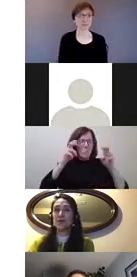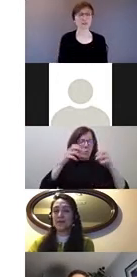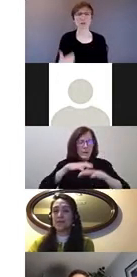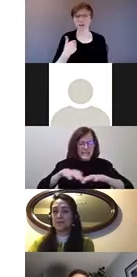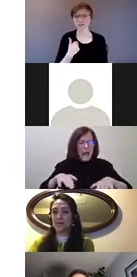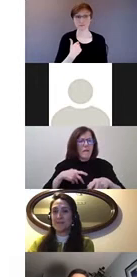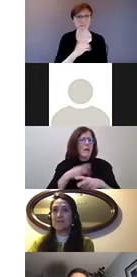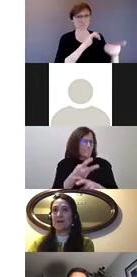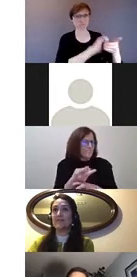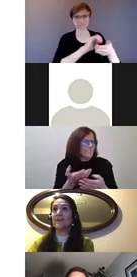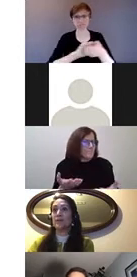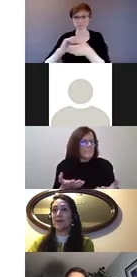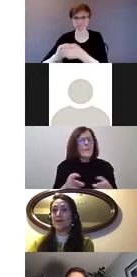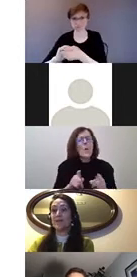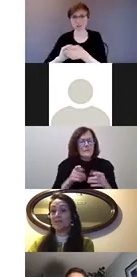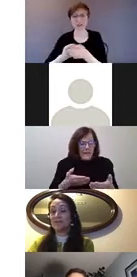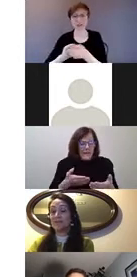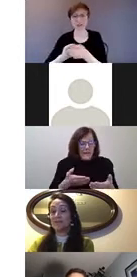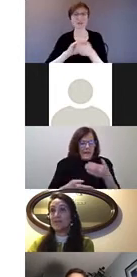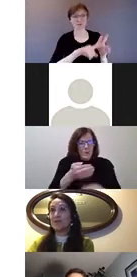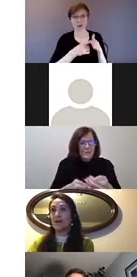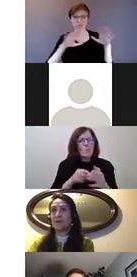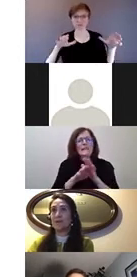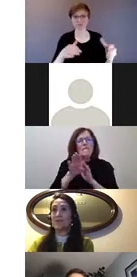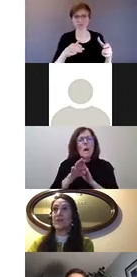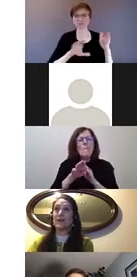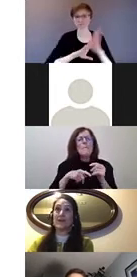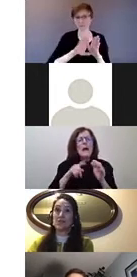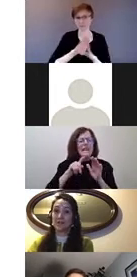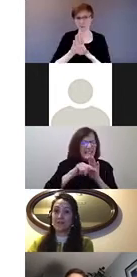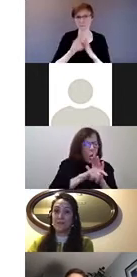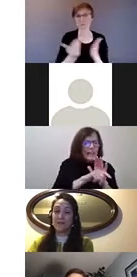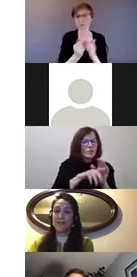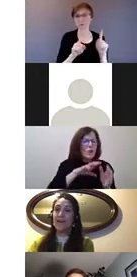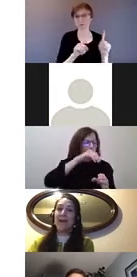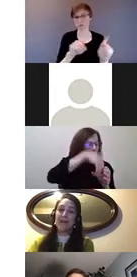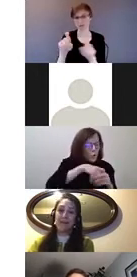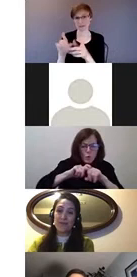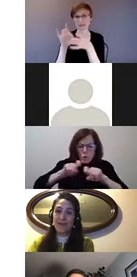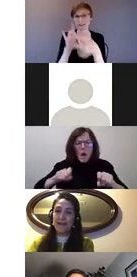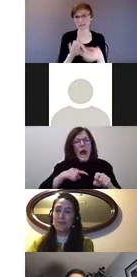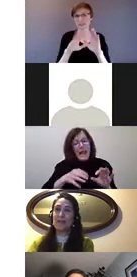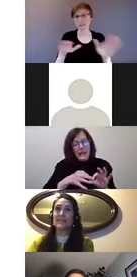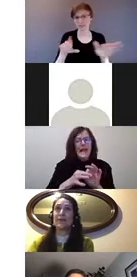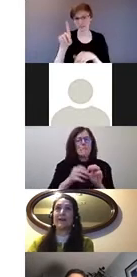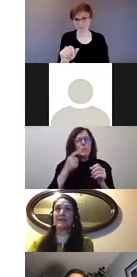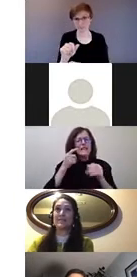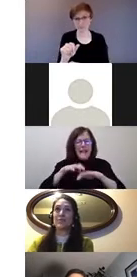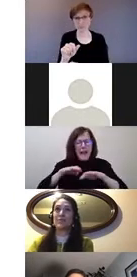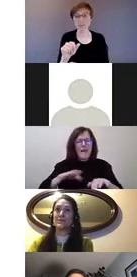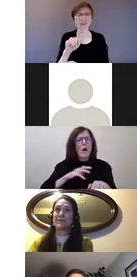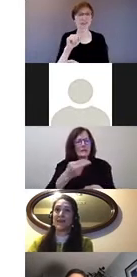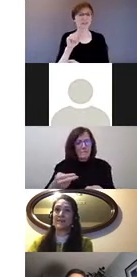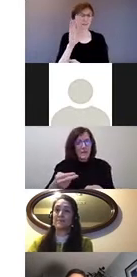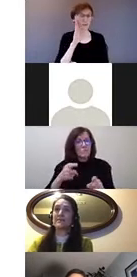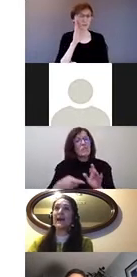also in the process of developing different survey content regarding child disability and other things that I would like to highlight in